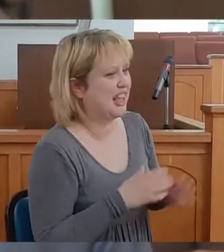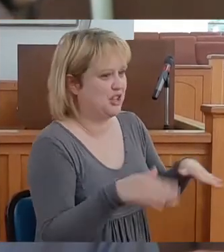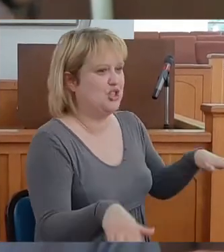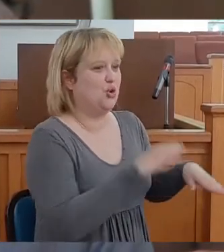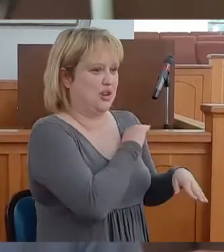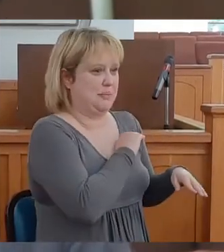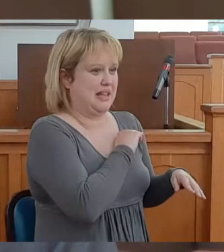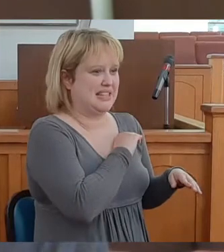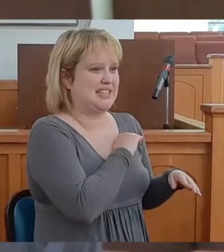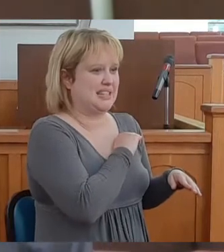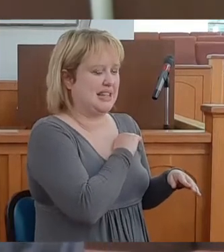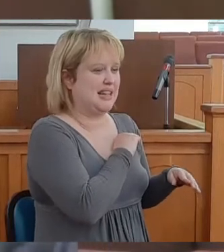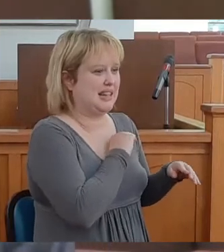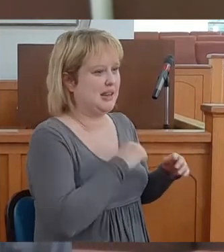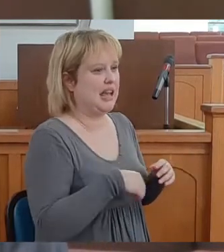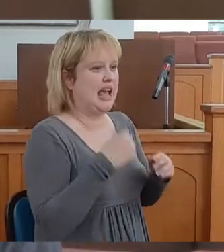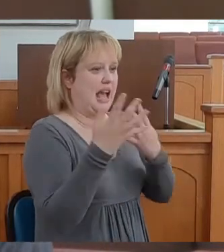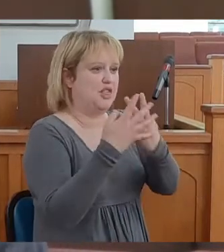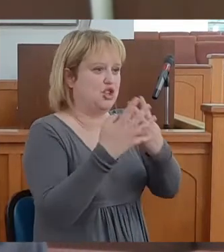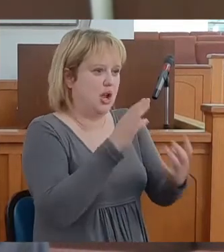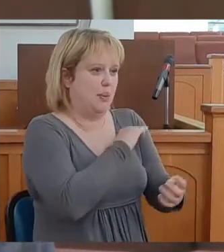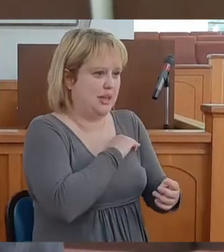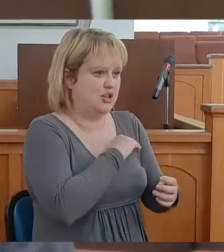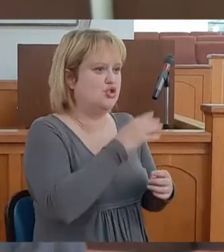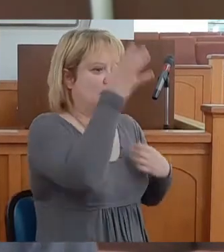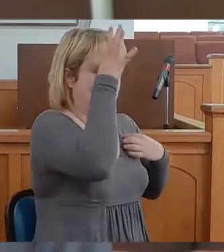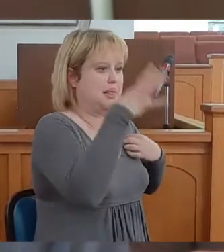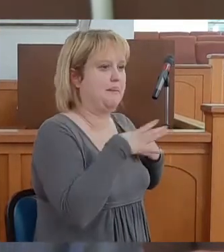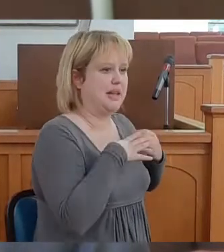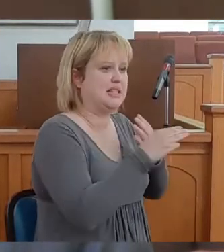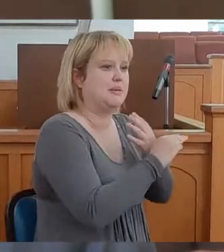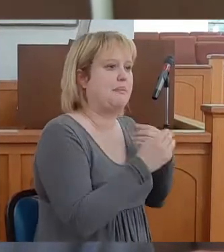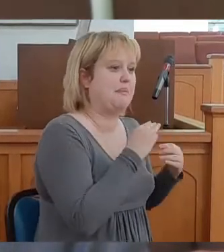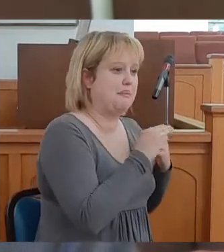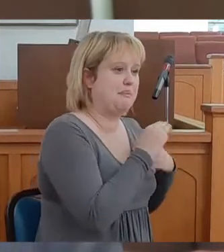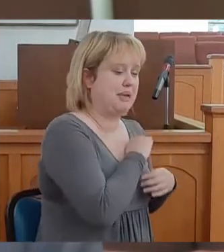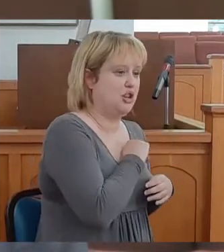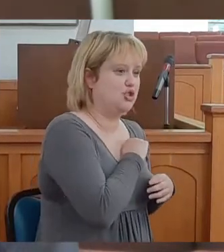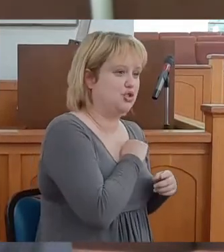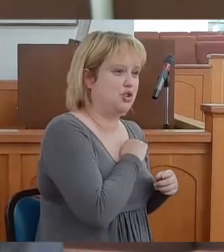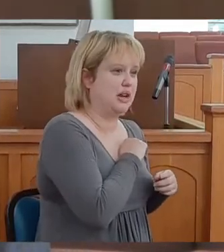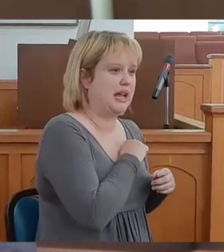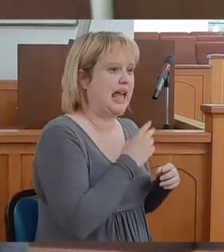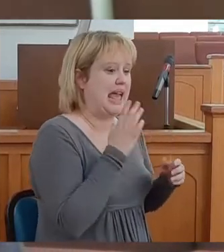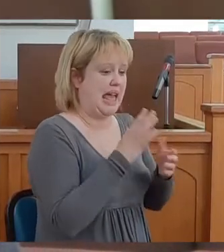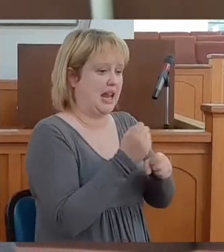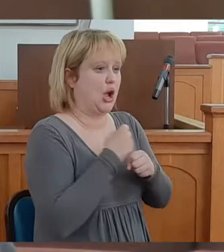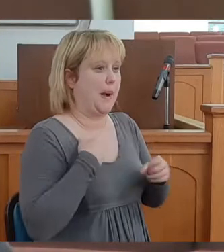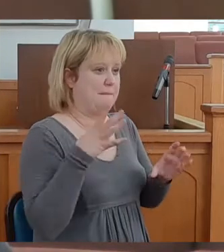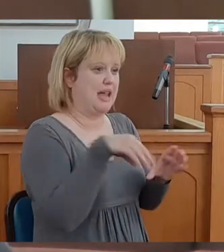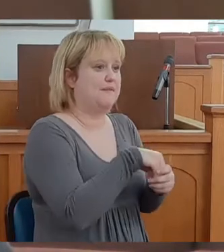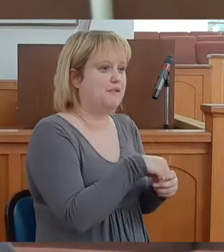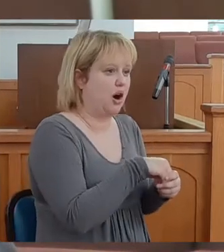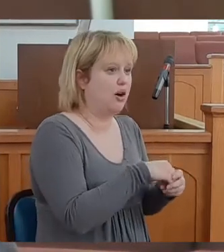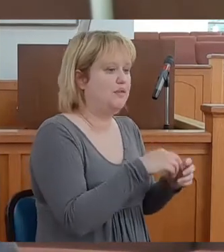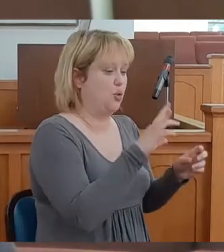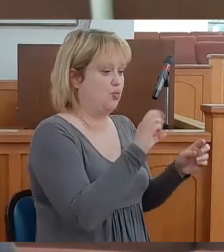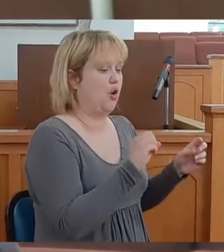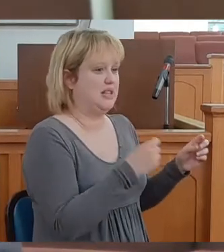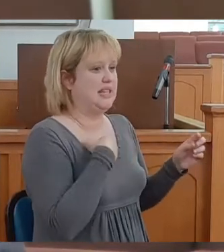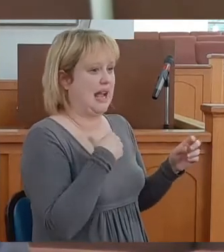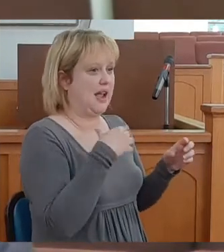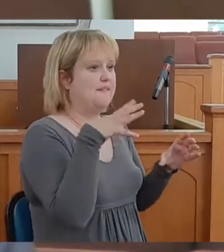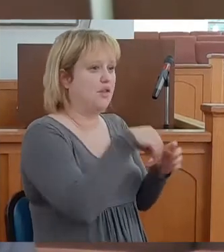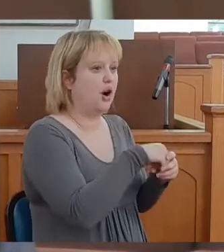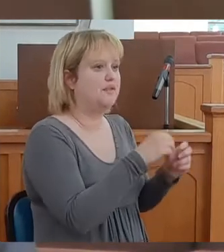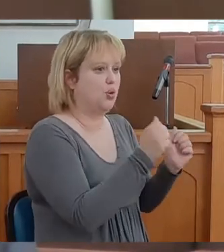me involved with the jail ministry, the men's ministry. He even got me involved, Ross and I involved,